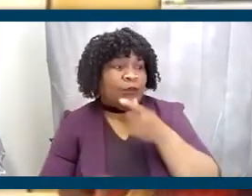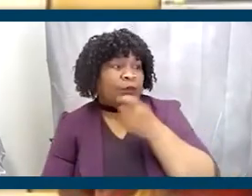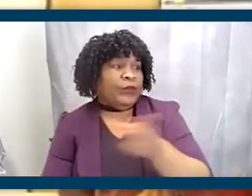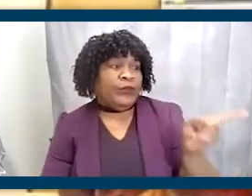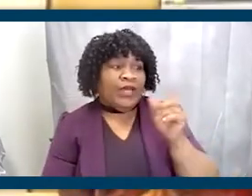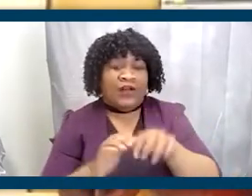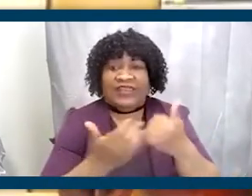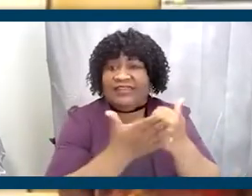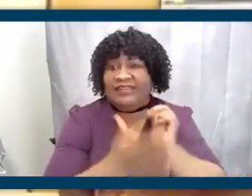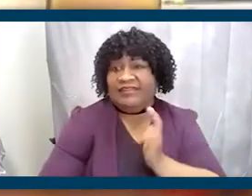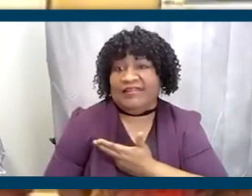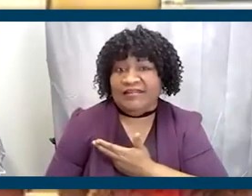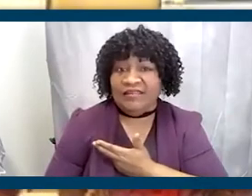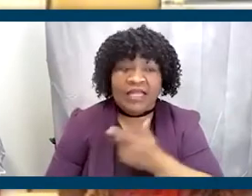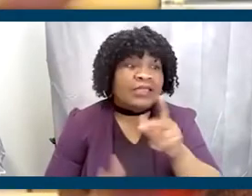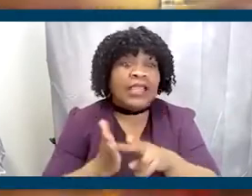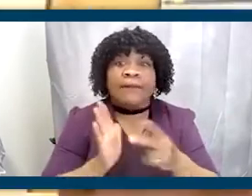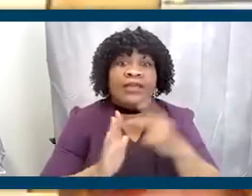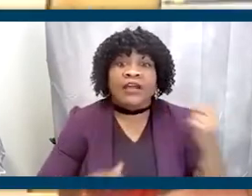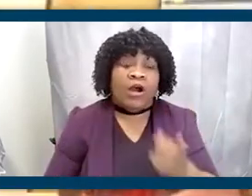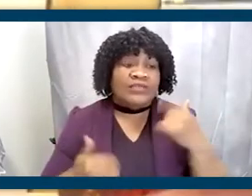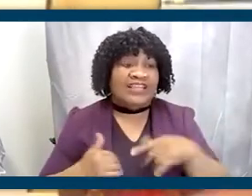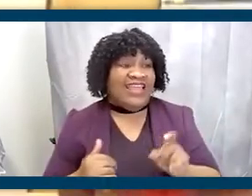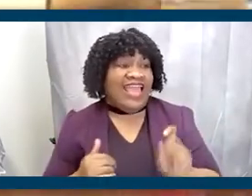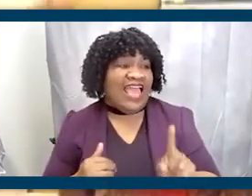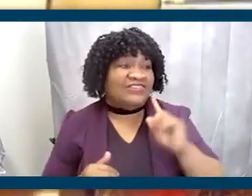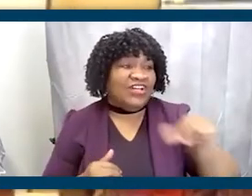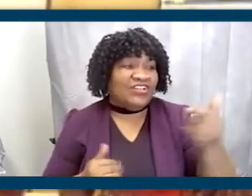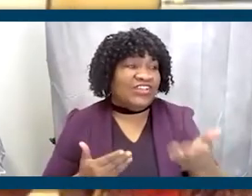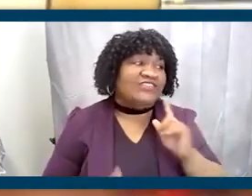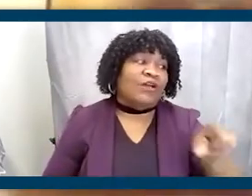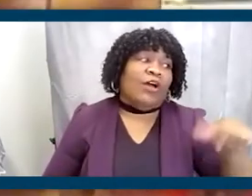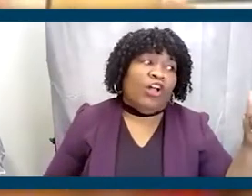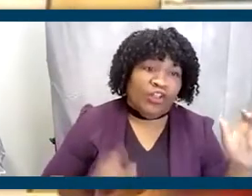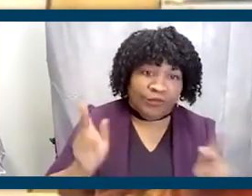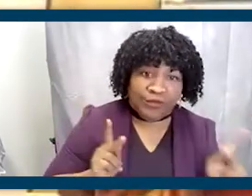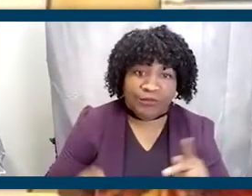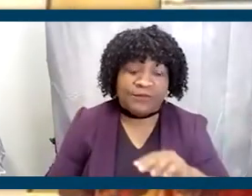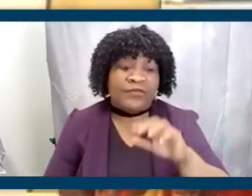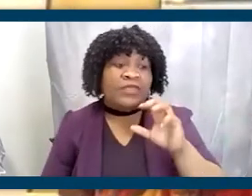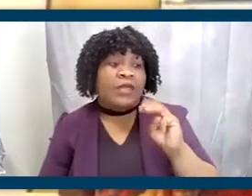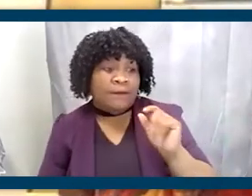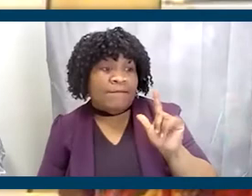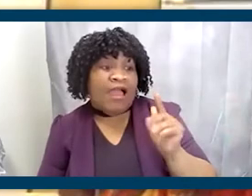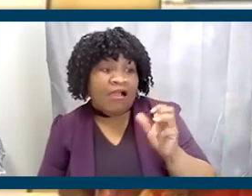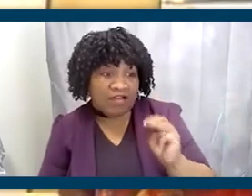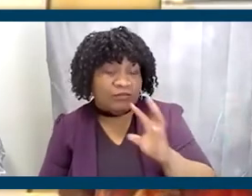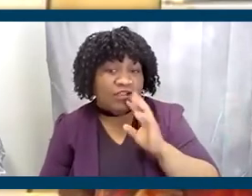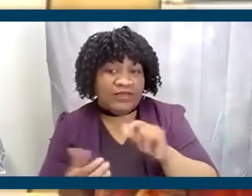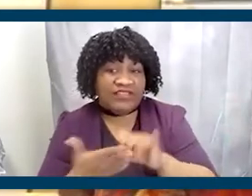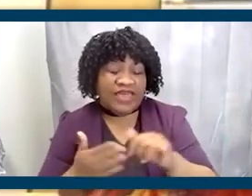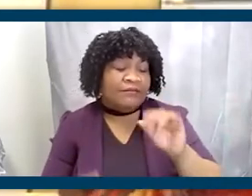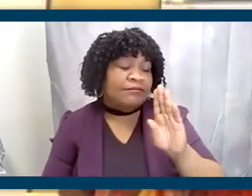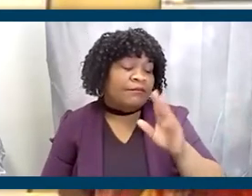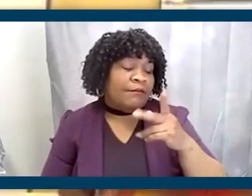do, and not necessarily having to always ask for other things from others. Malcolm talked about that in the Ballad of the Bullet, when he talked